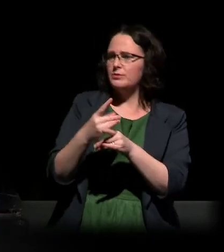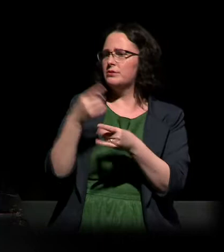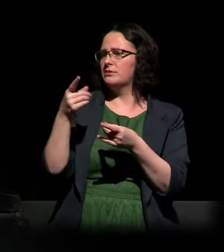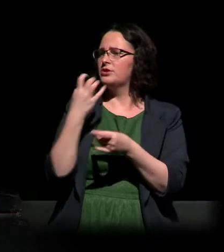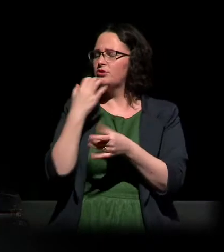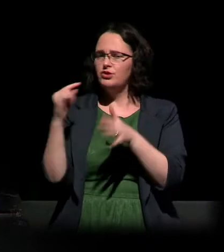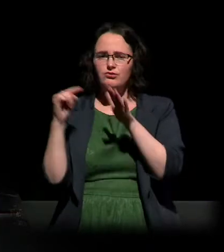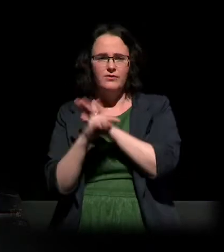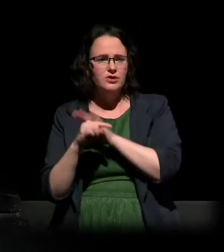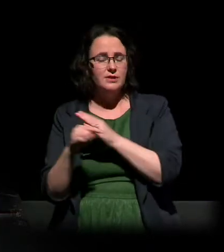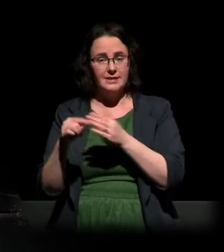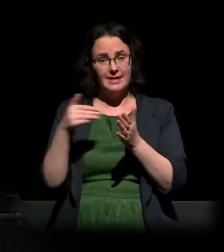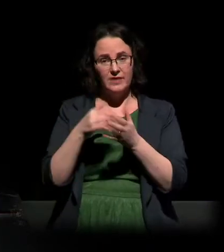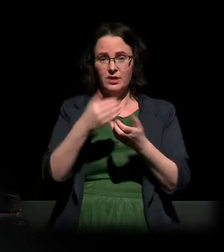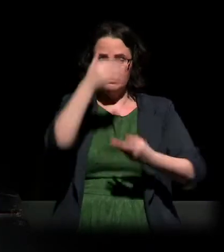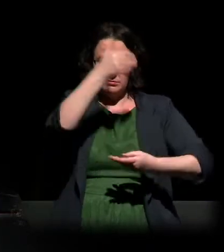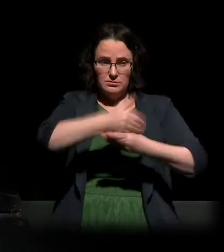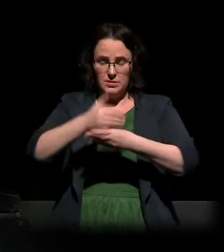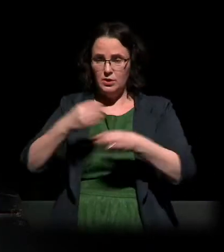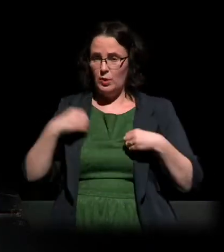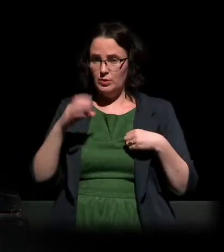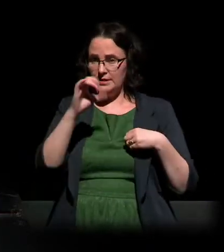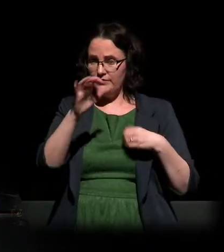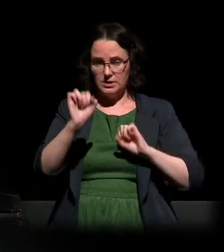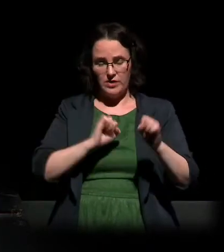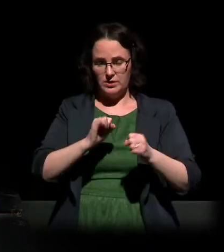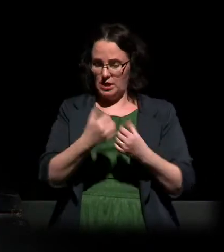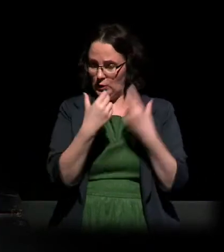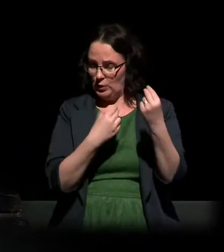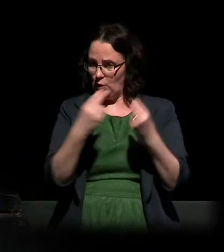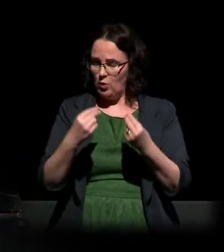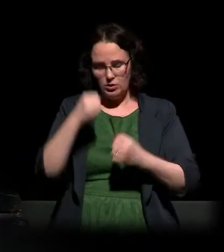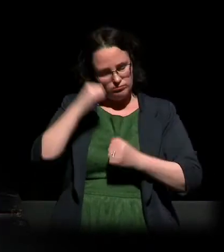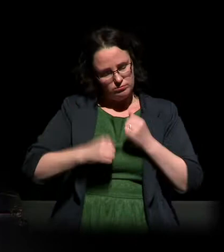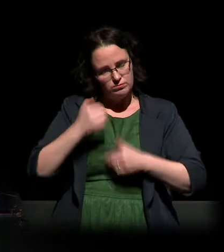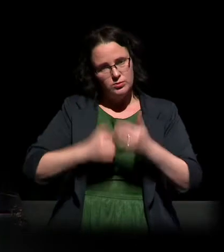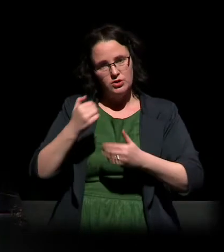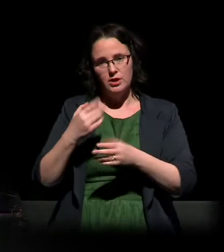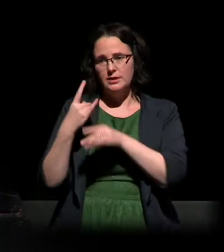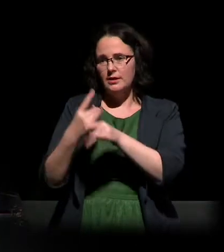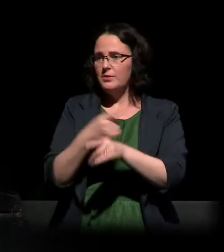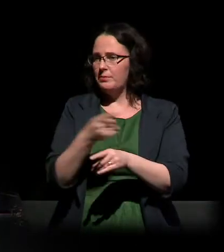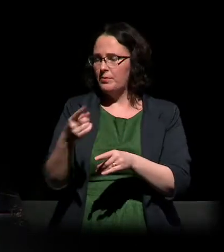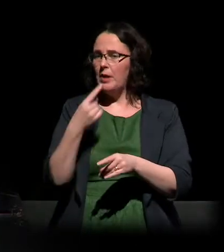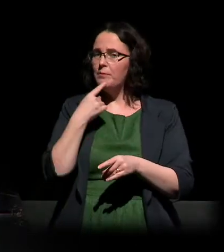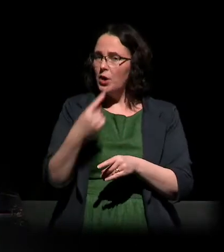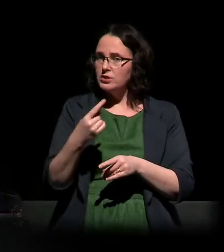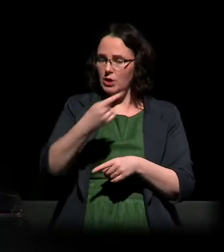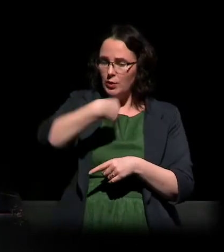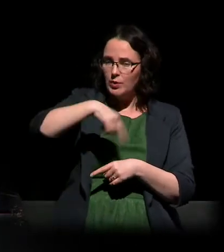of his own civil servants. However, the truth is that we as a state could have and should have done more.